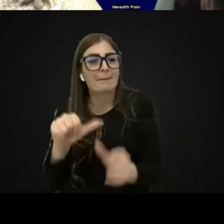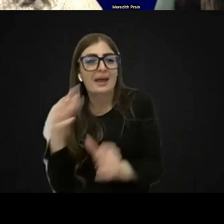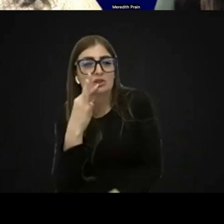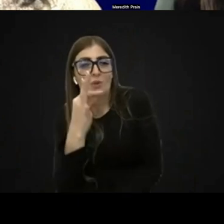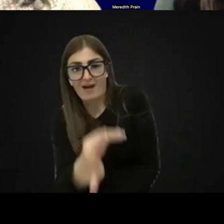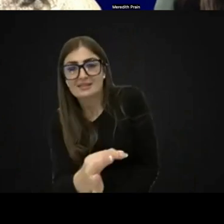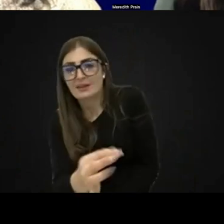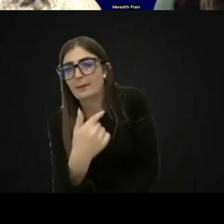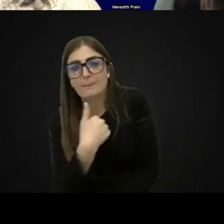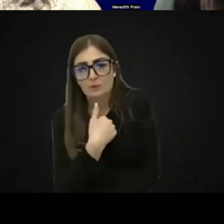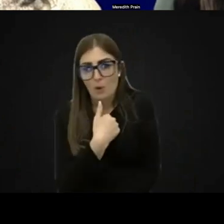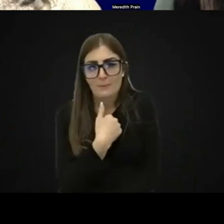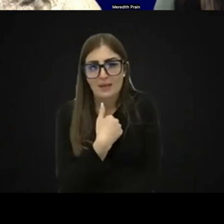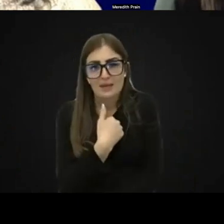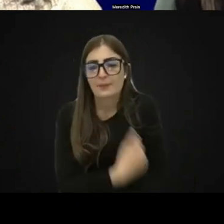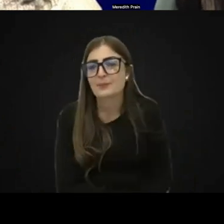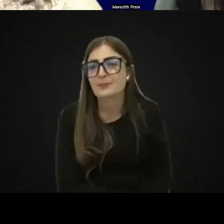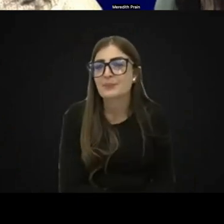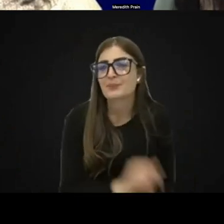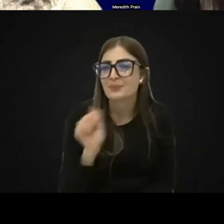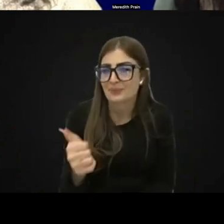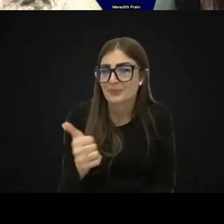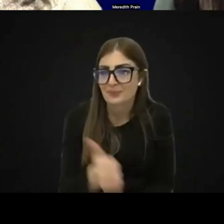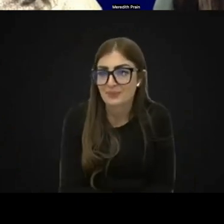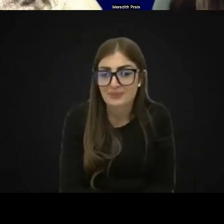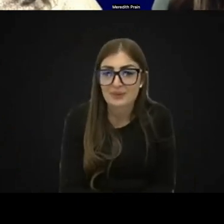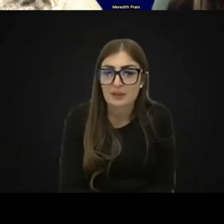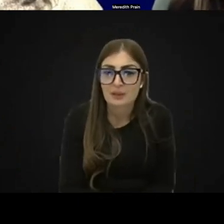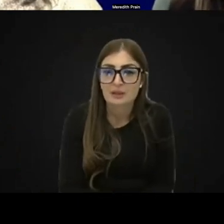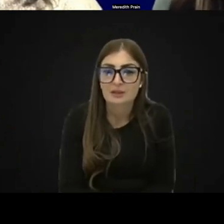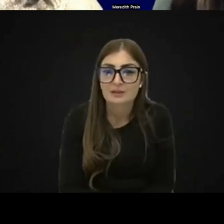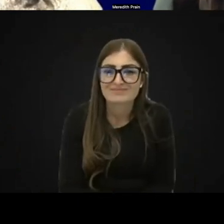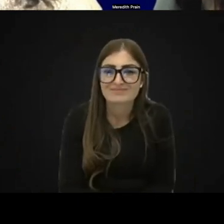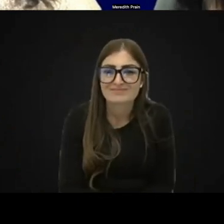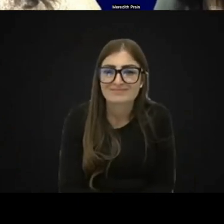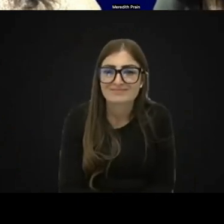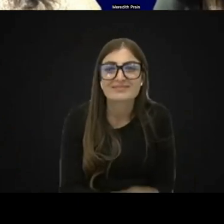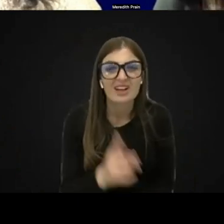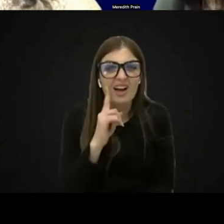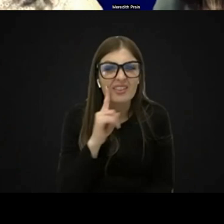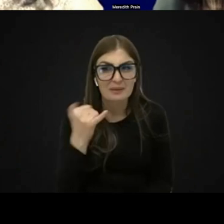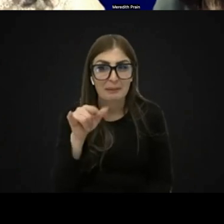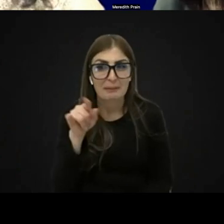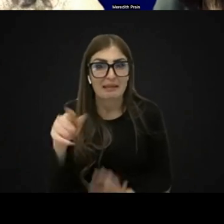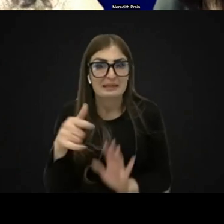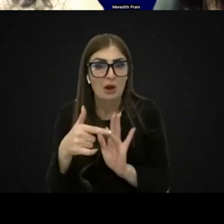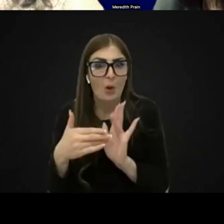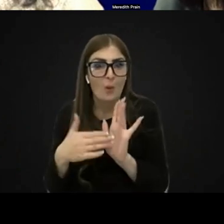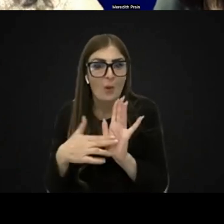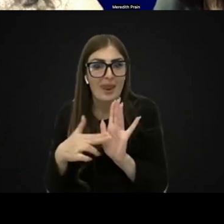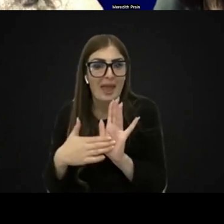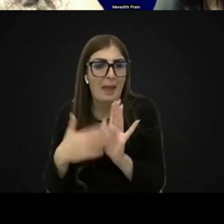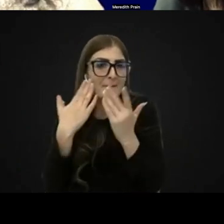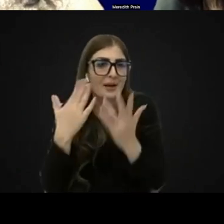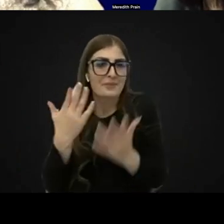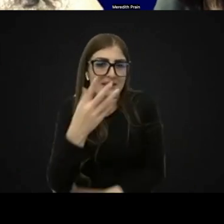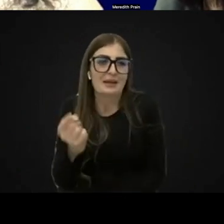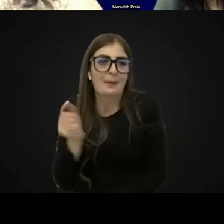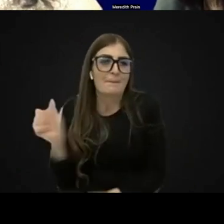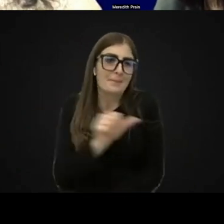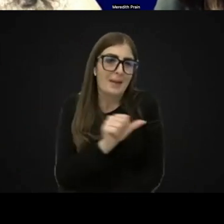&M. Sure, thanks. I think it might have come from an O&M, but yes, something to take back to the